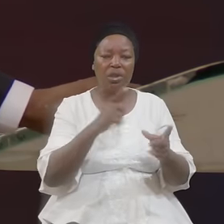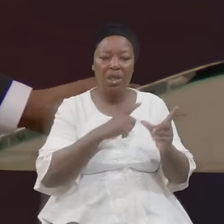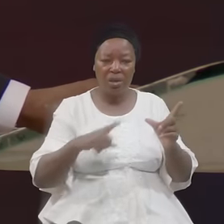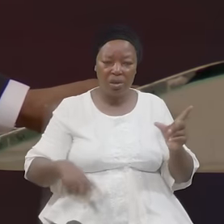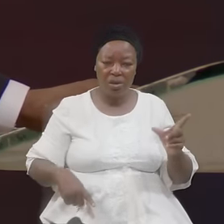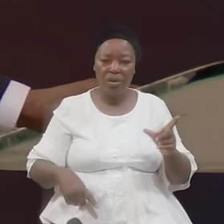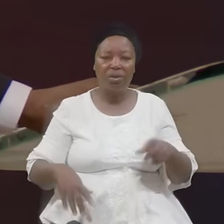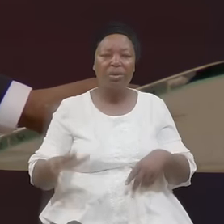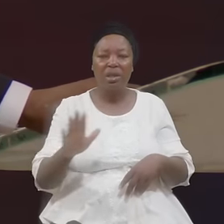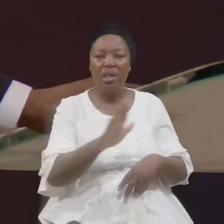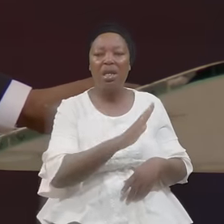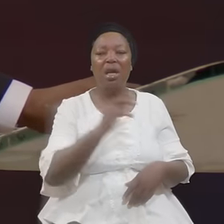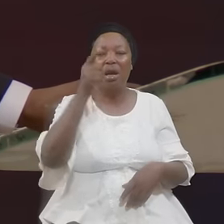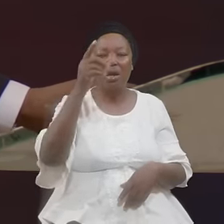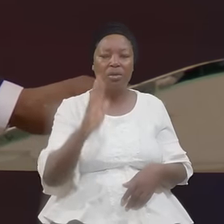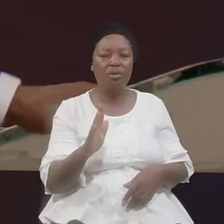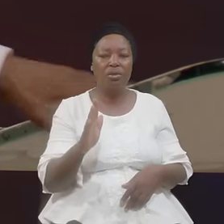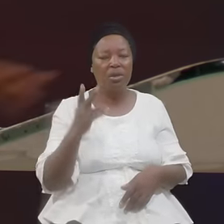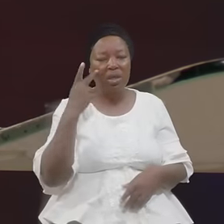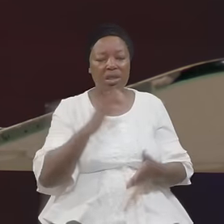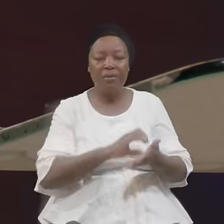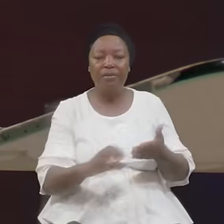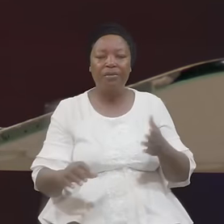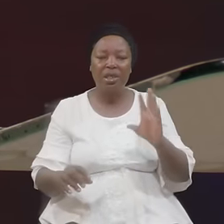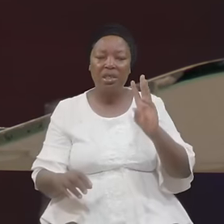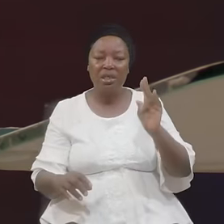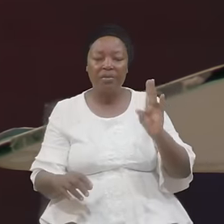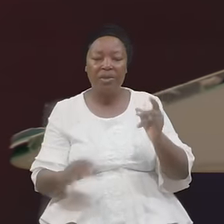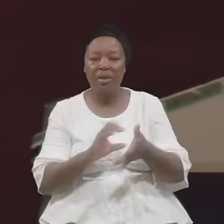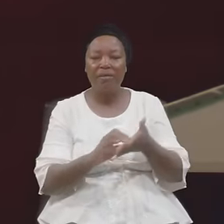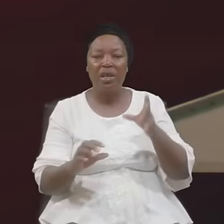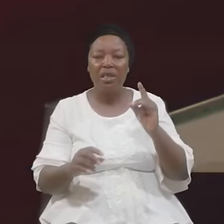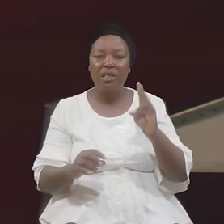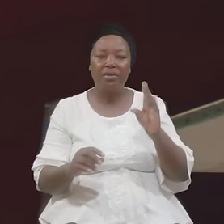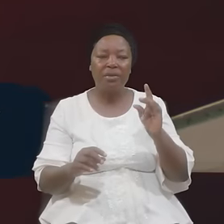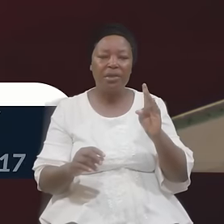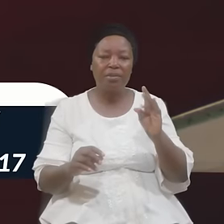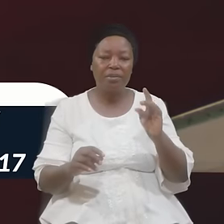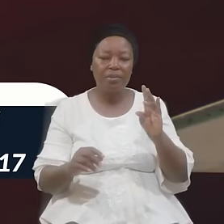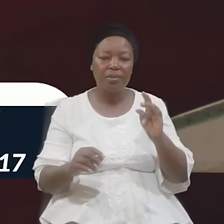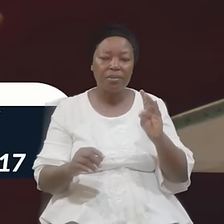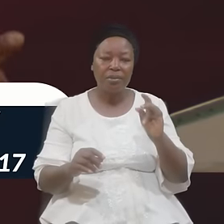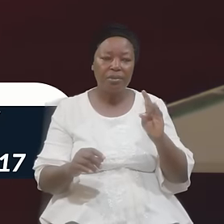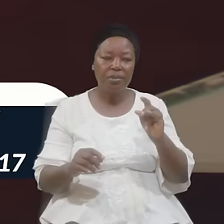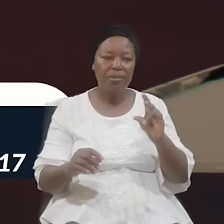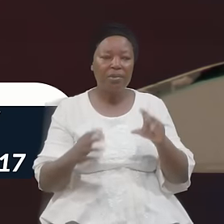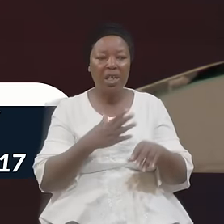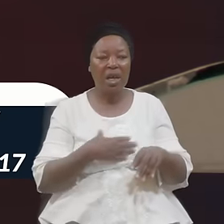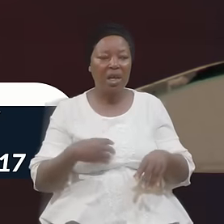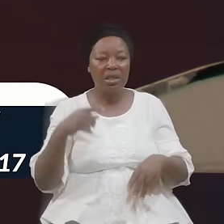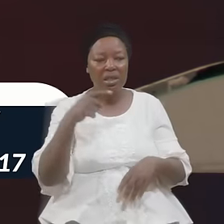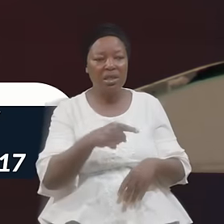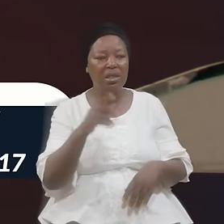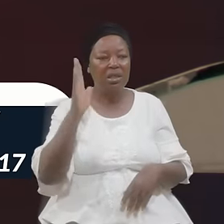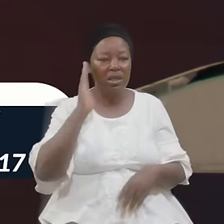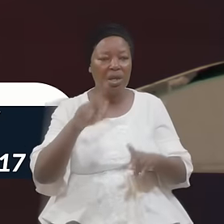Their God Verse 17 In Verse 17 And He Shall Go